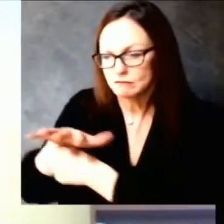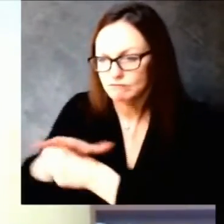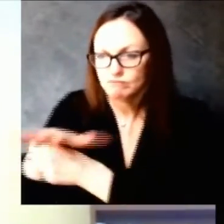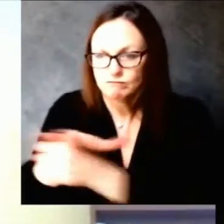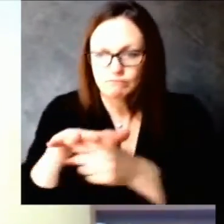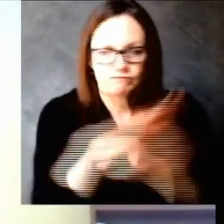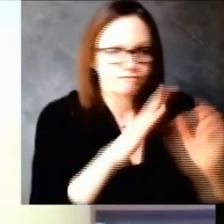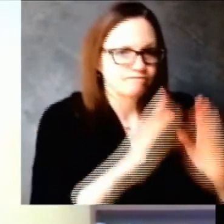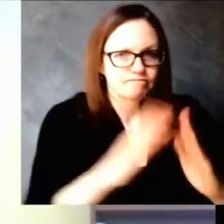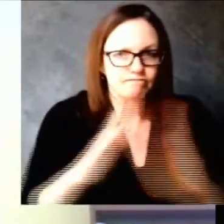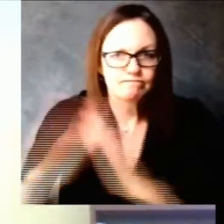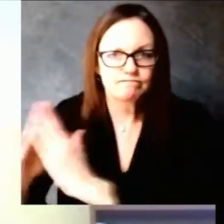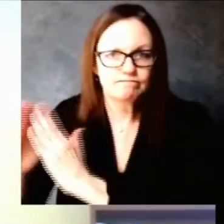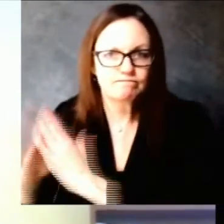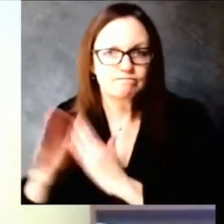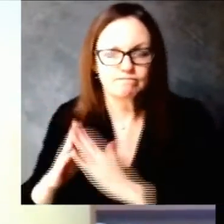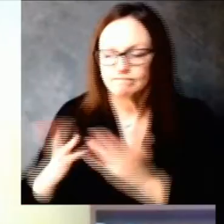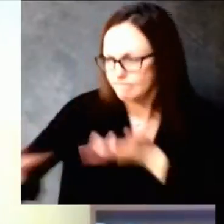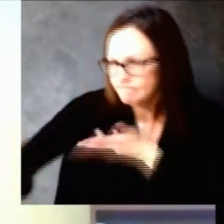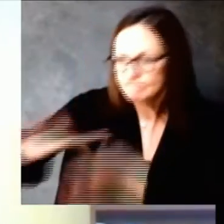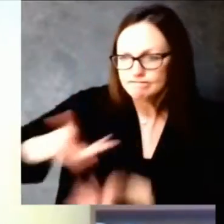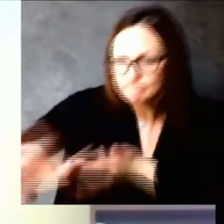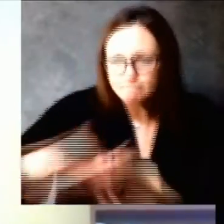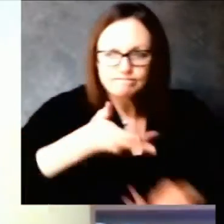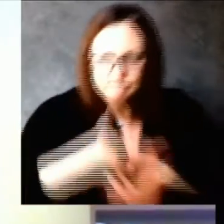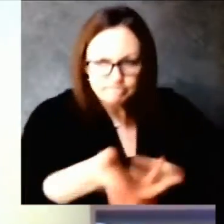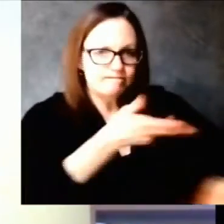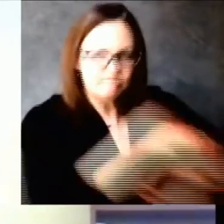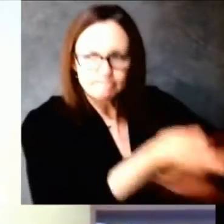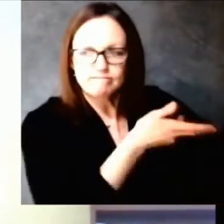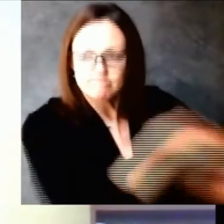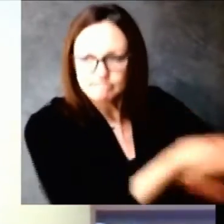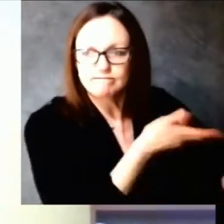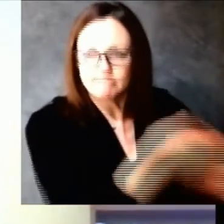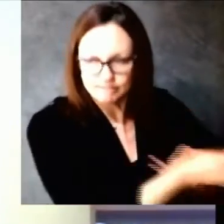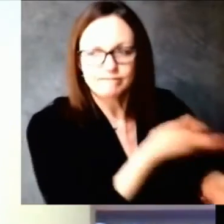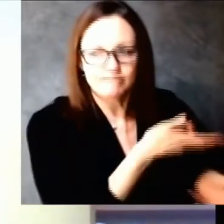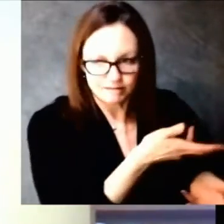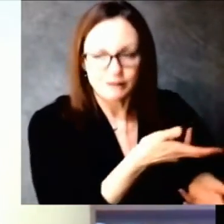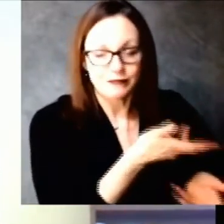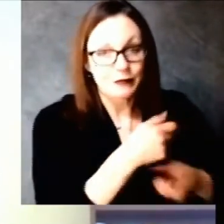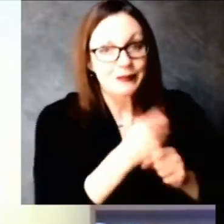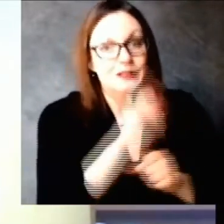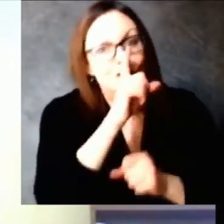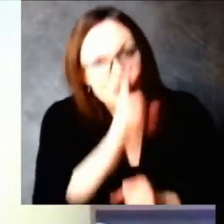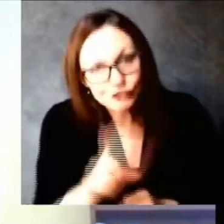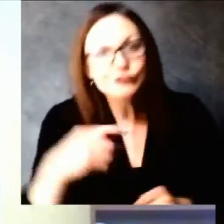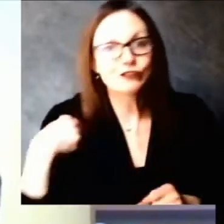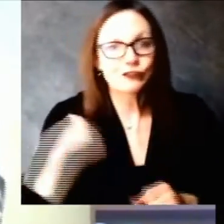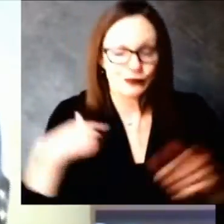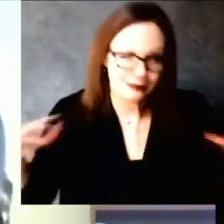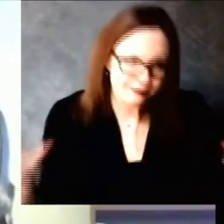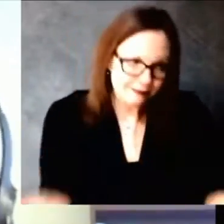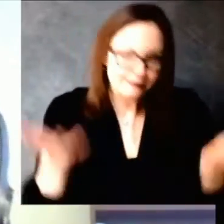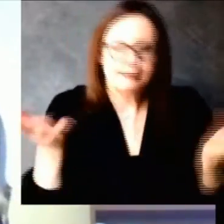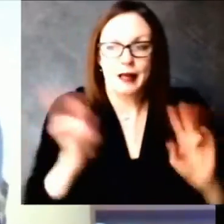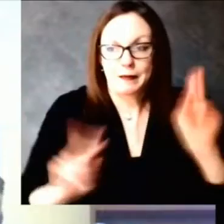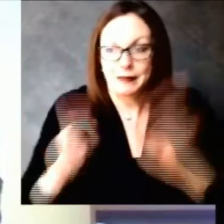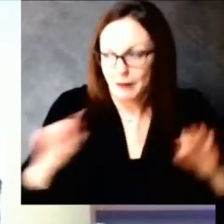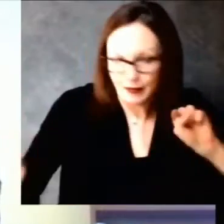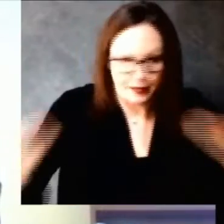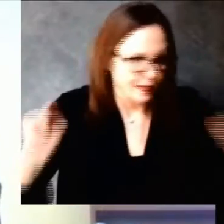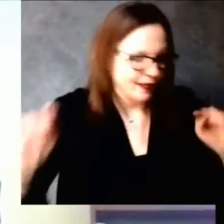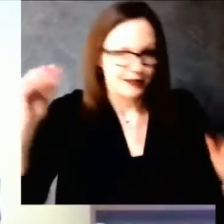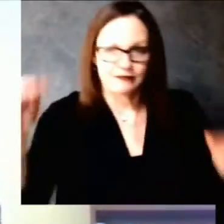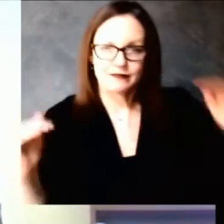those vaccinators to make sure we can close these inequities that we're seeing i know milwaukee the city of milwaukee